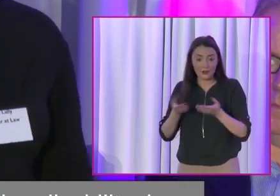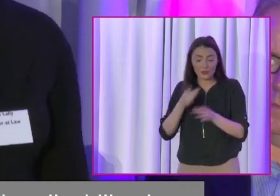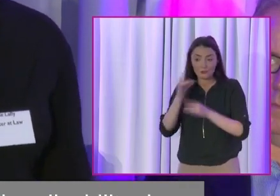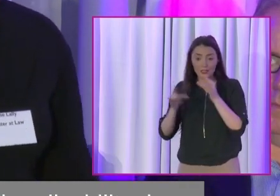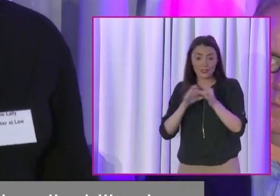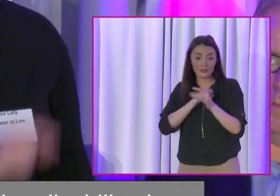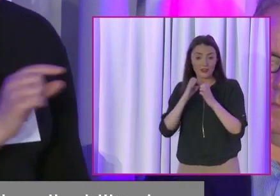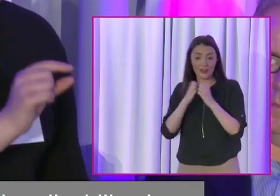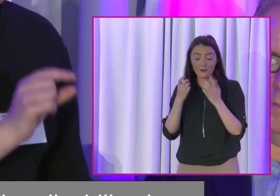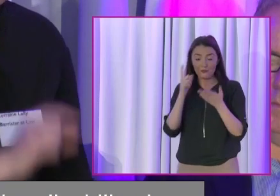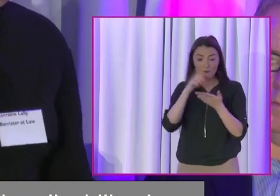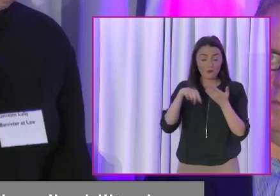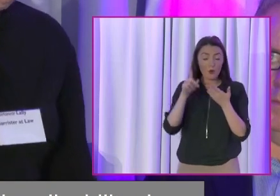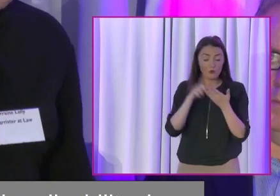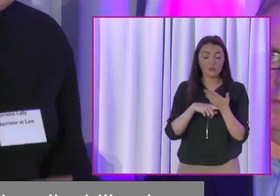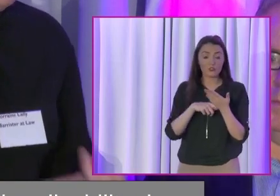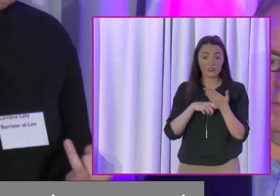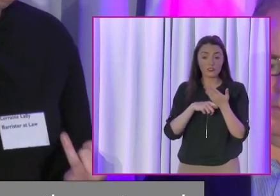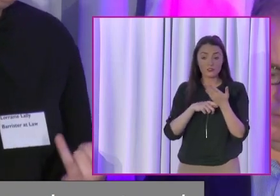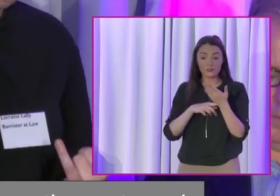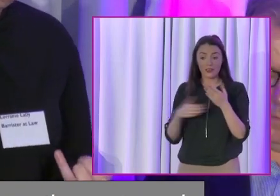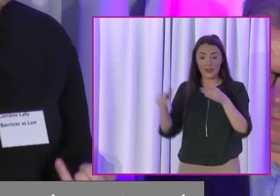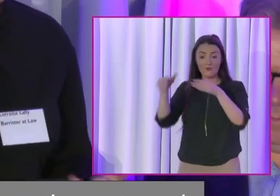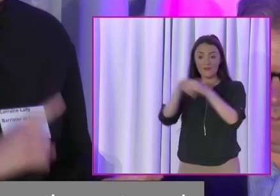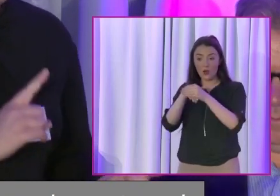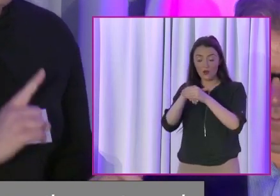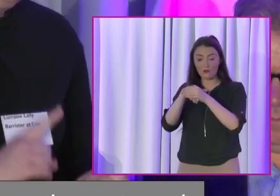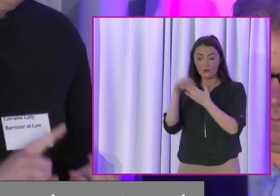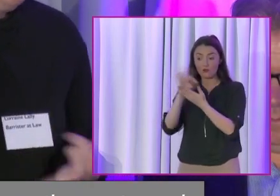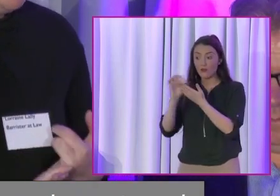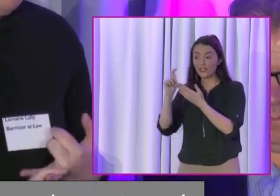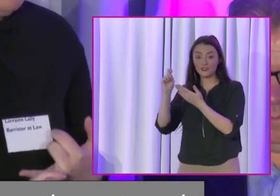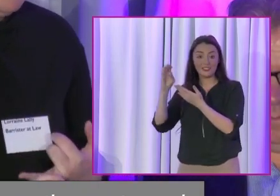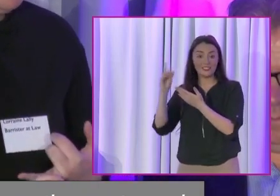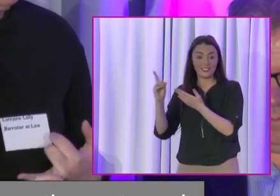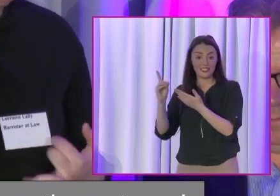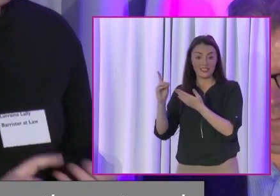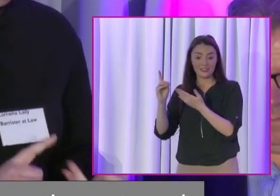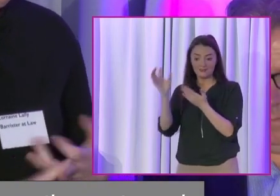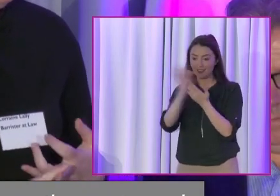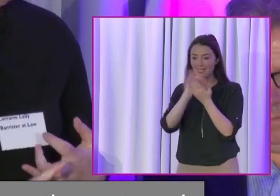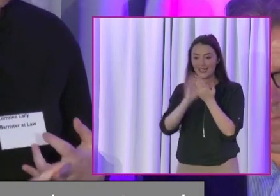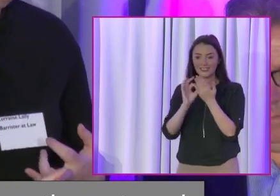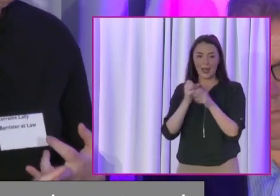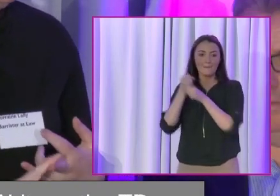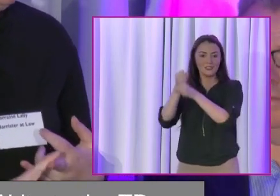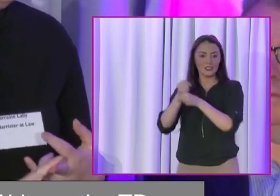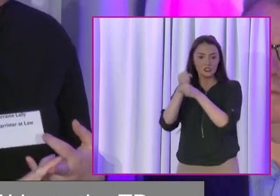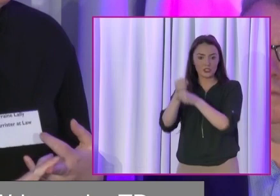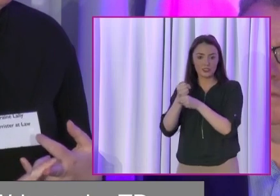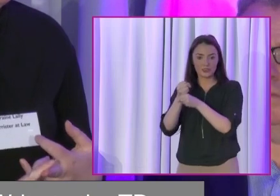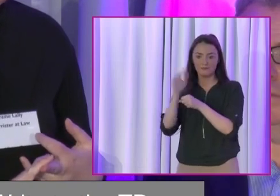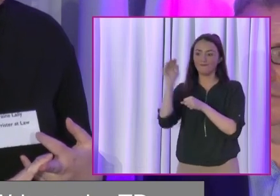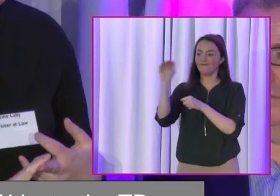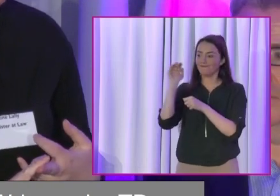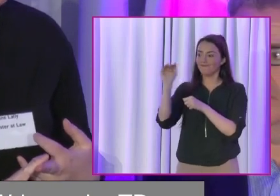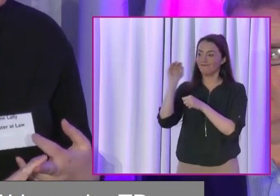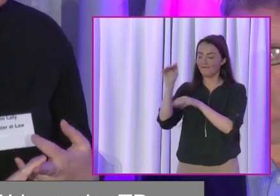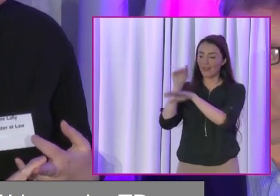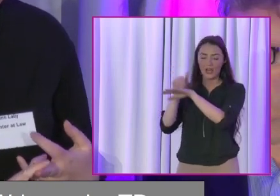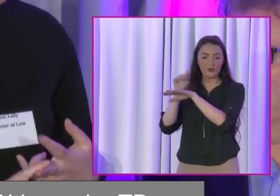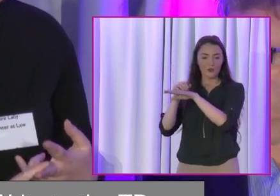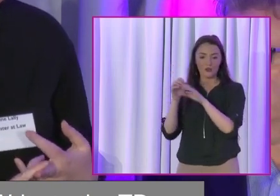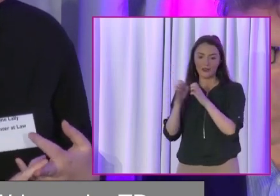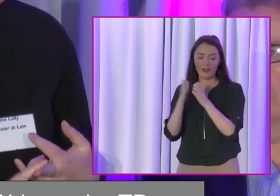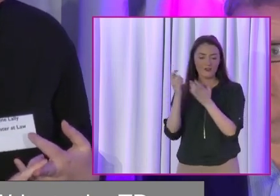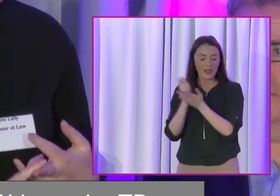sure they use their vote, but it's about participation. Write to your TDs, sign petitions, harass them. To the TDs and senators who may be watching